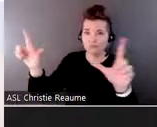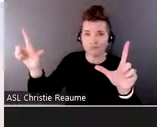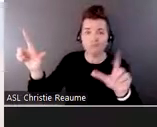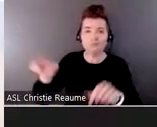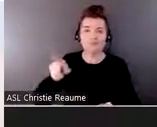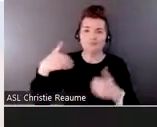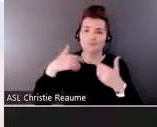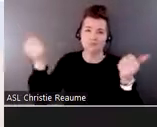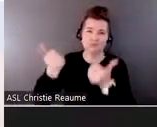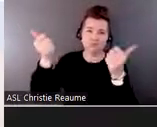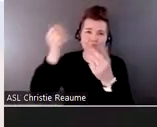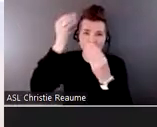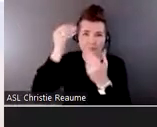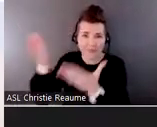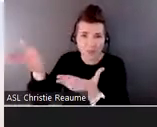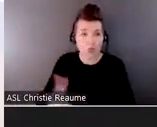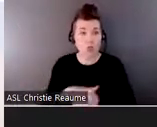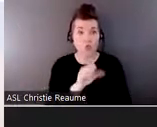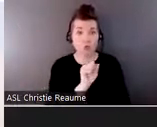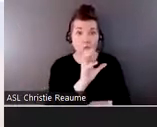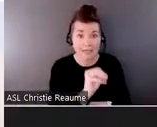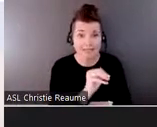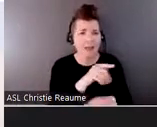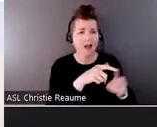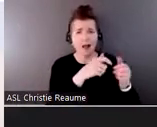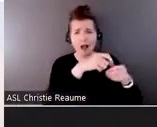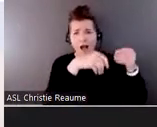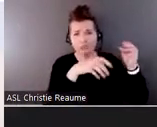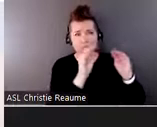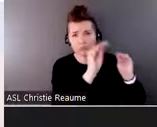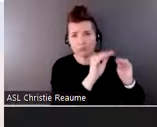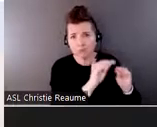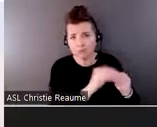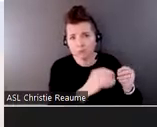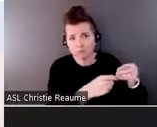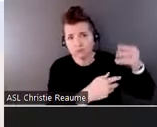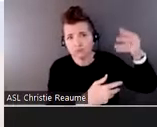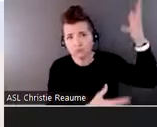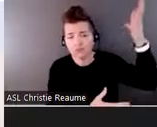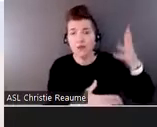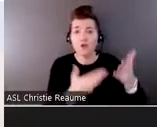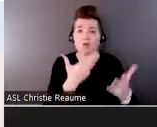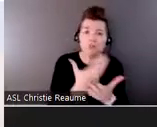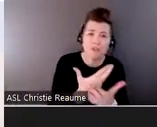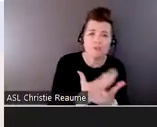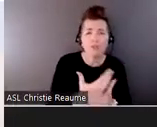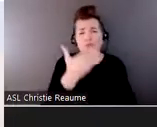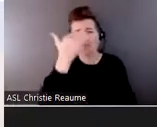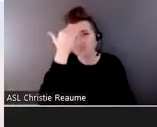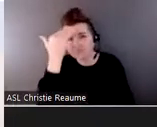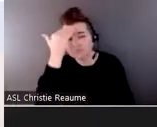and posts where people can get further resources and knowledge around elder abuse and the prevention